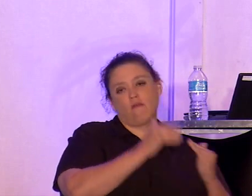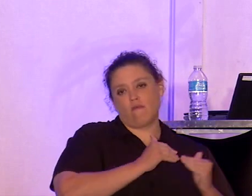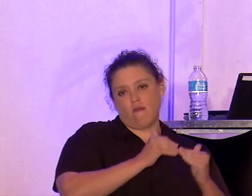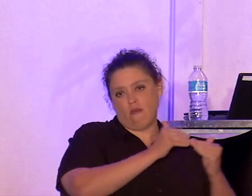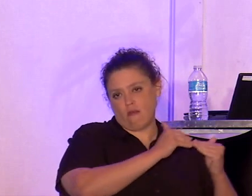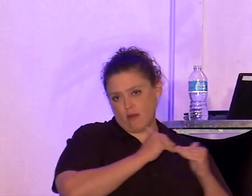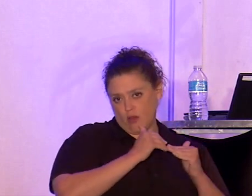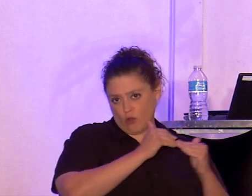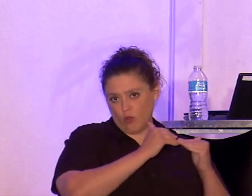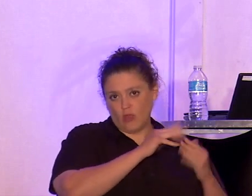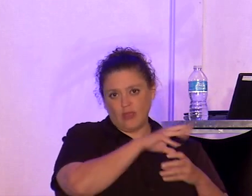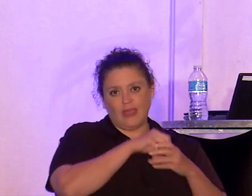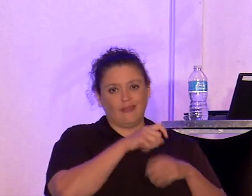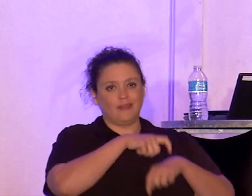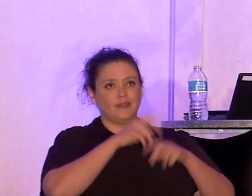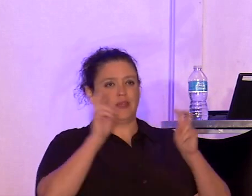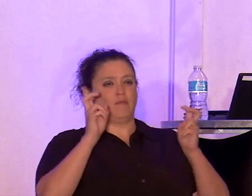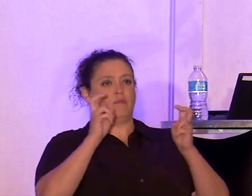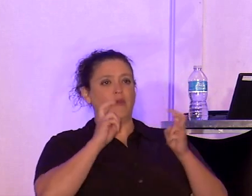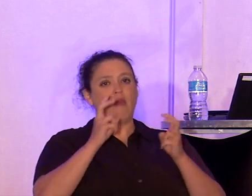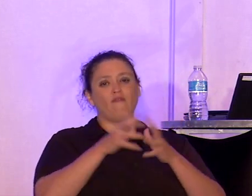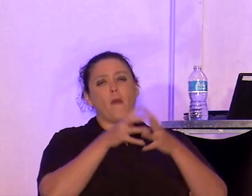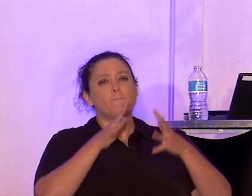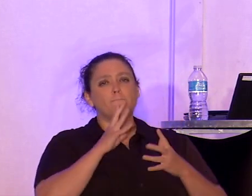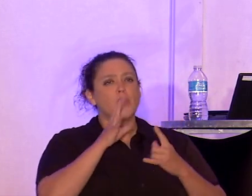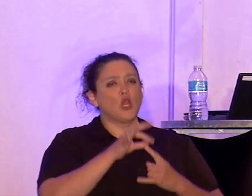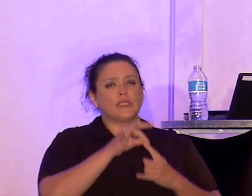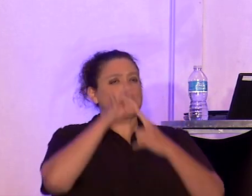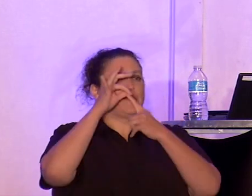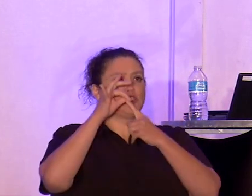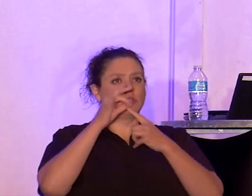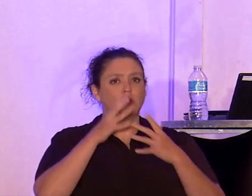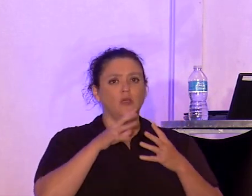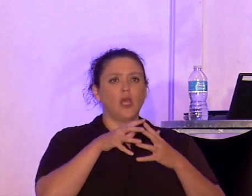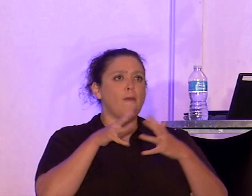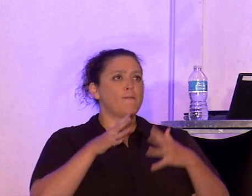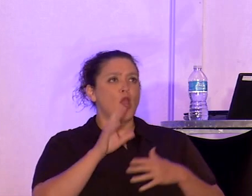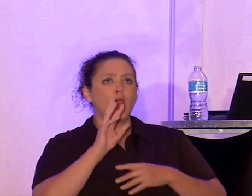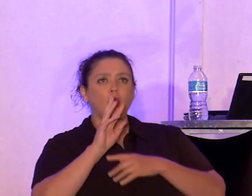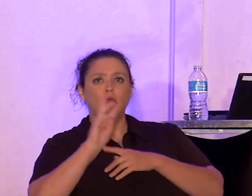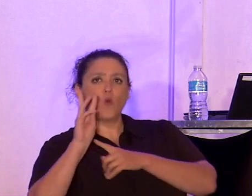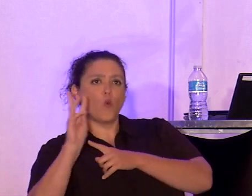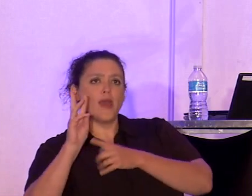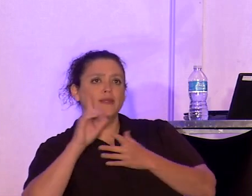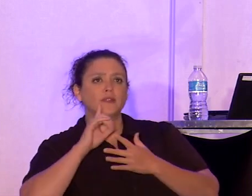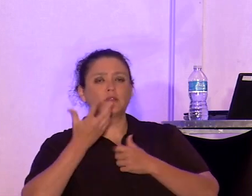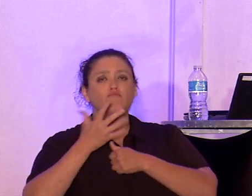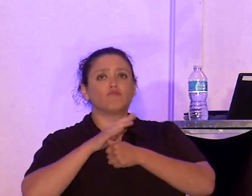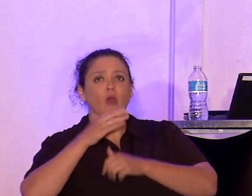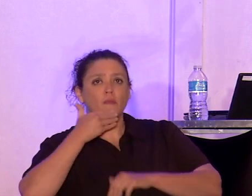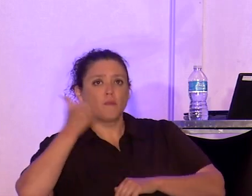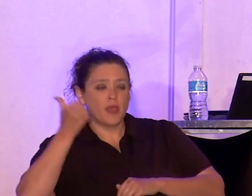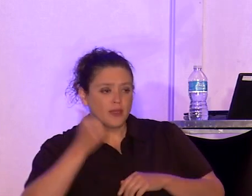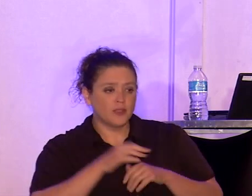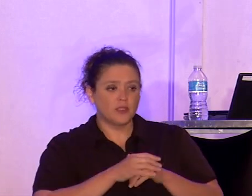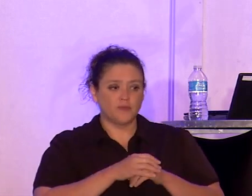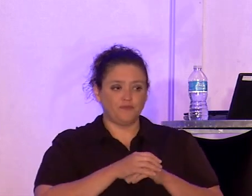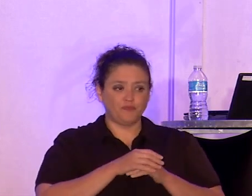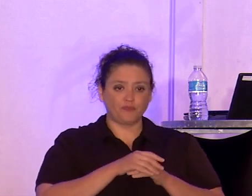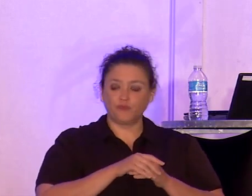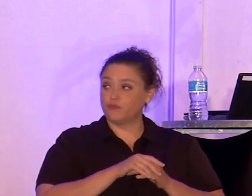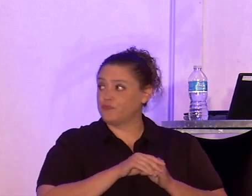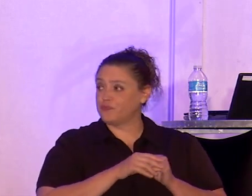of so-called American exceptionalism, America and the West being the best. And so